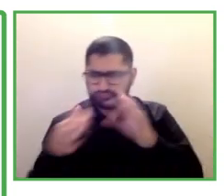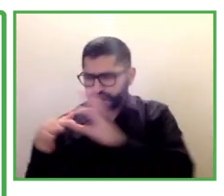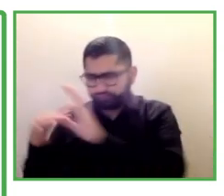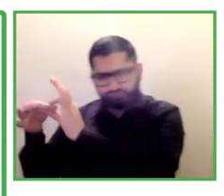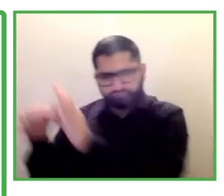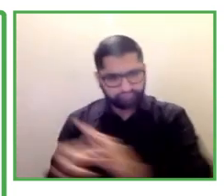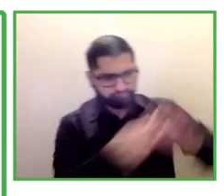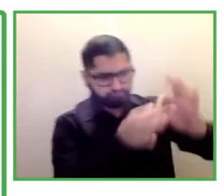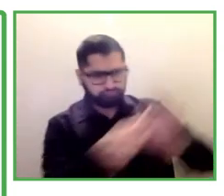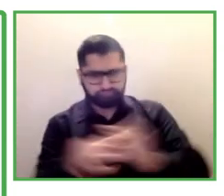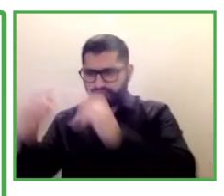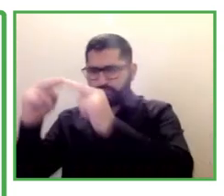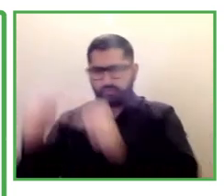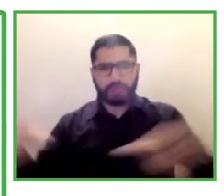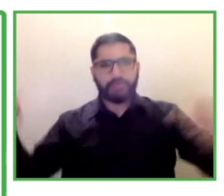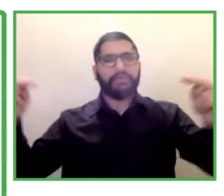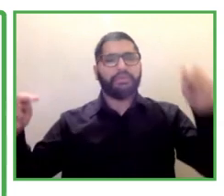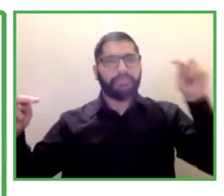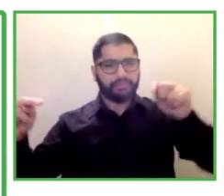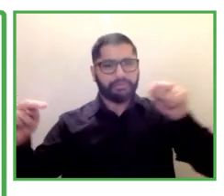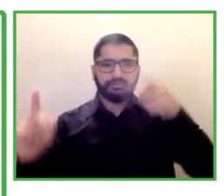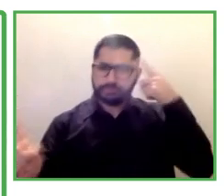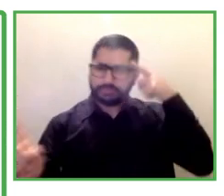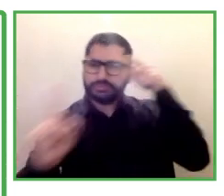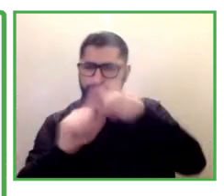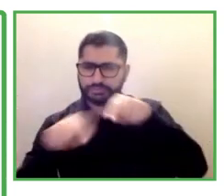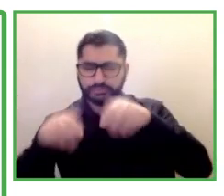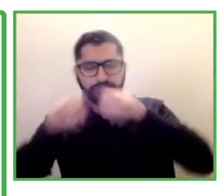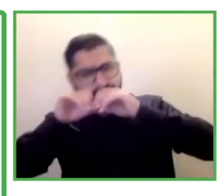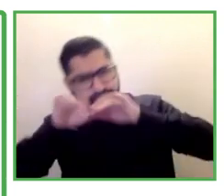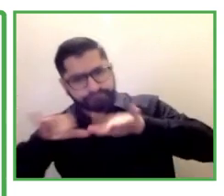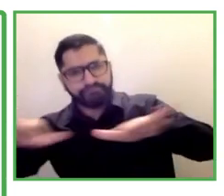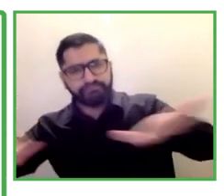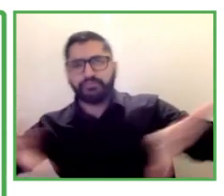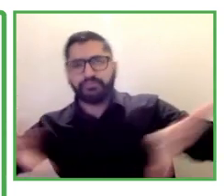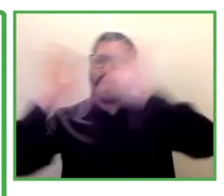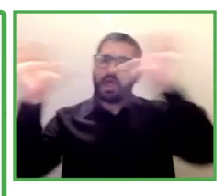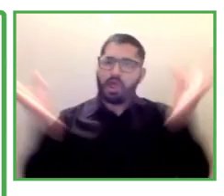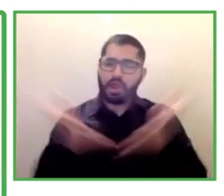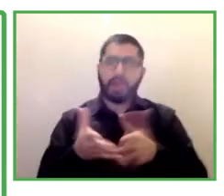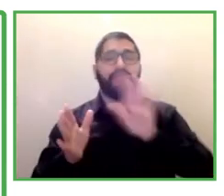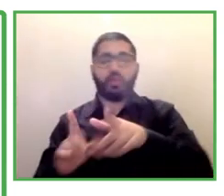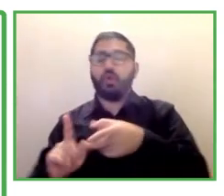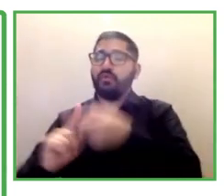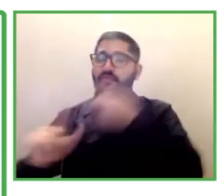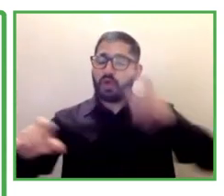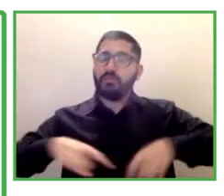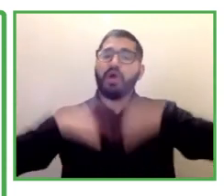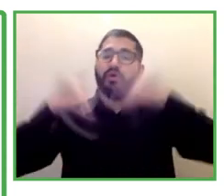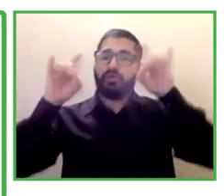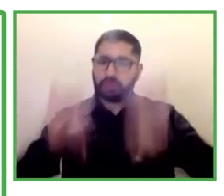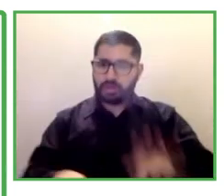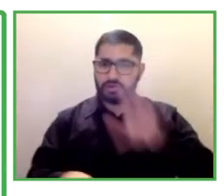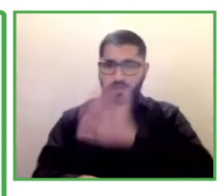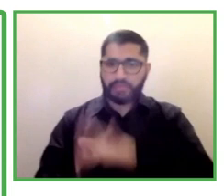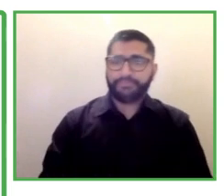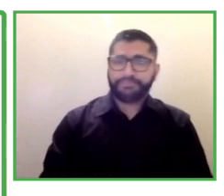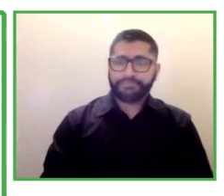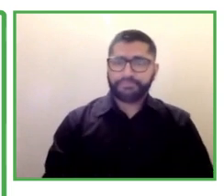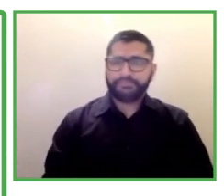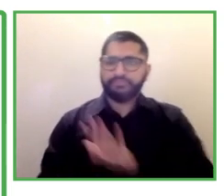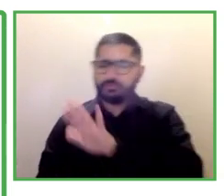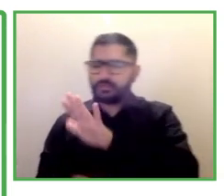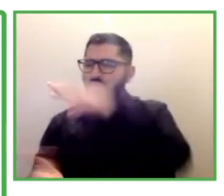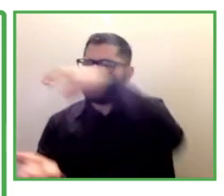across both public private and not-for-profit sector organizations and in basically every discipline of study that you can